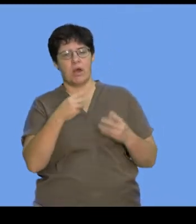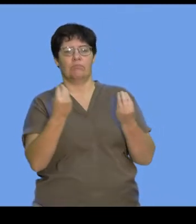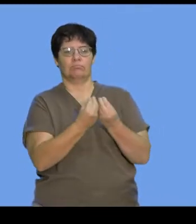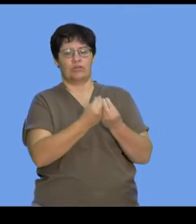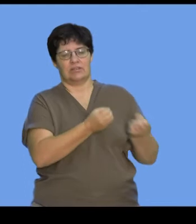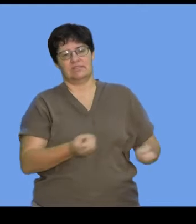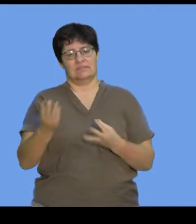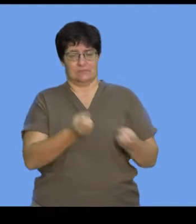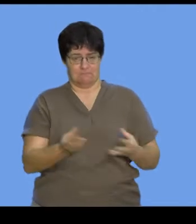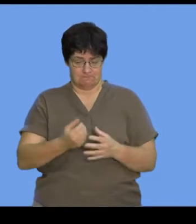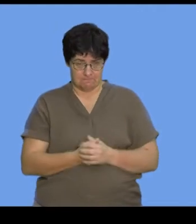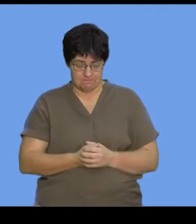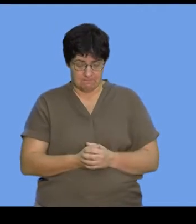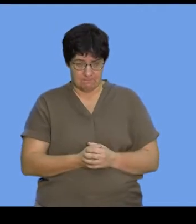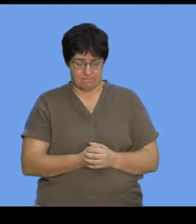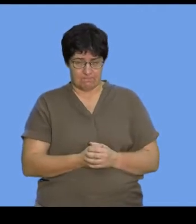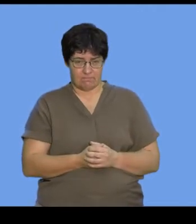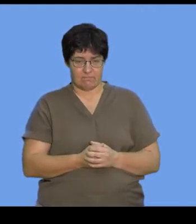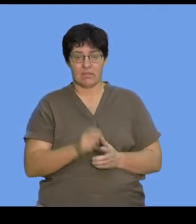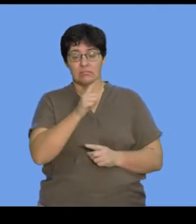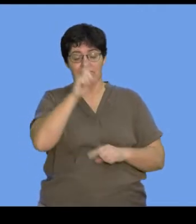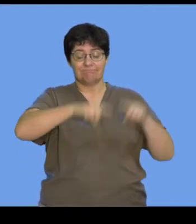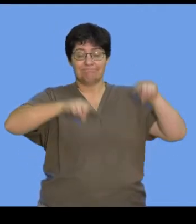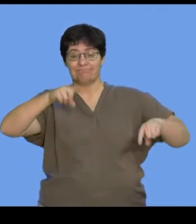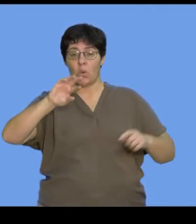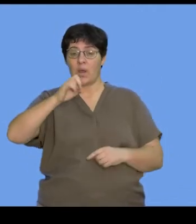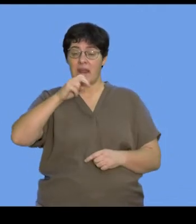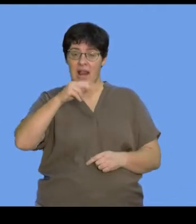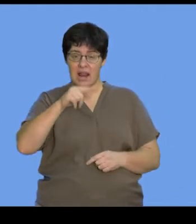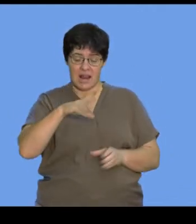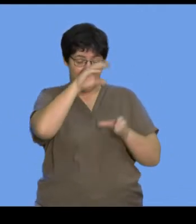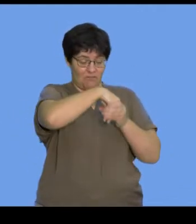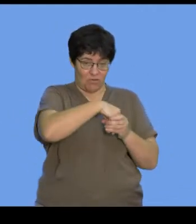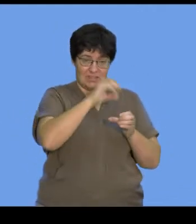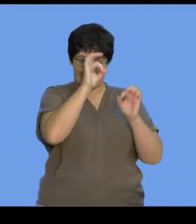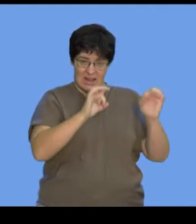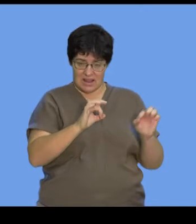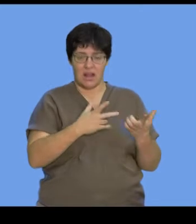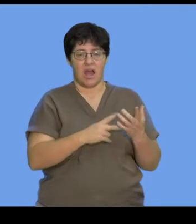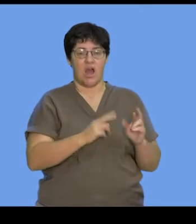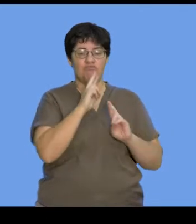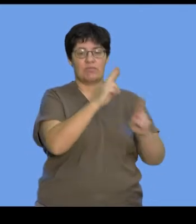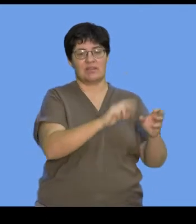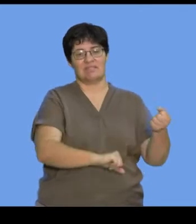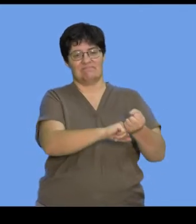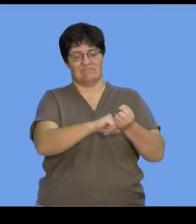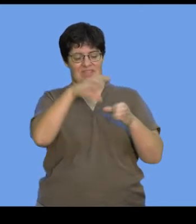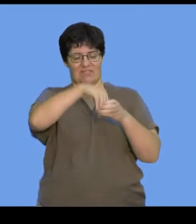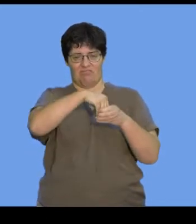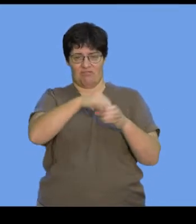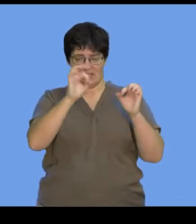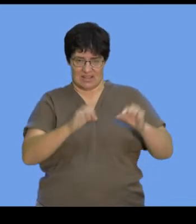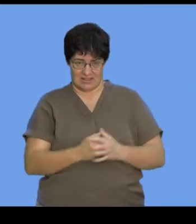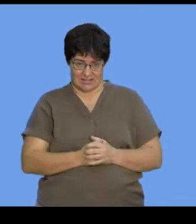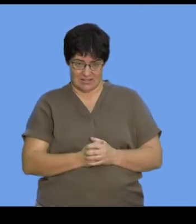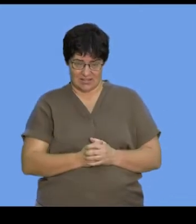products that are produced. And so, we say that these different organelles represent each other in this organelle. And they